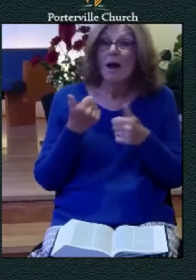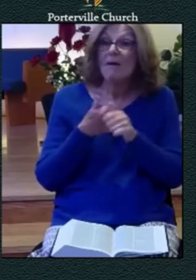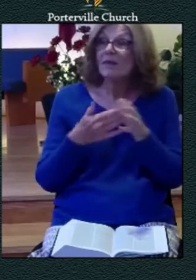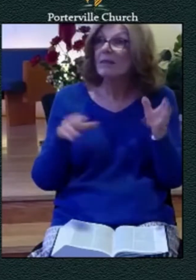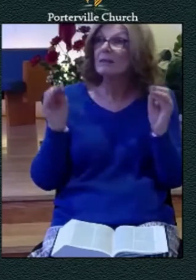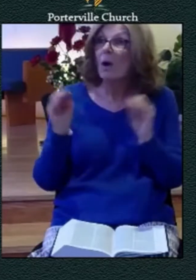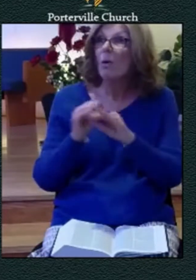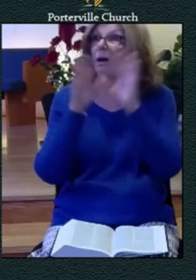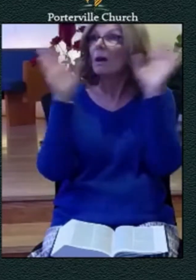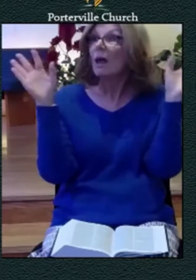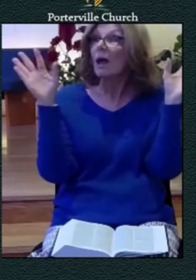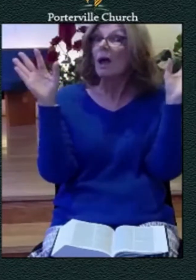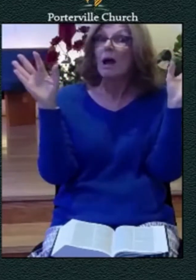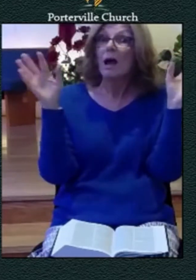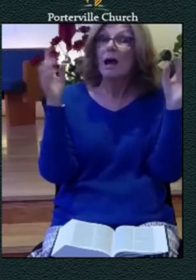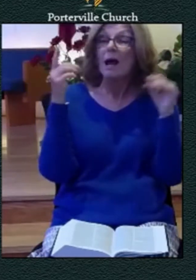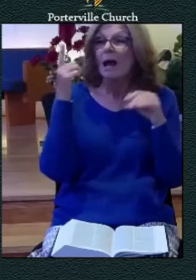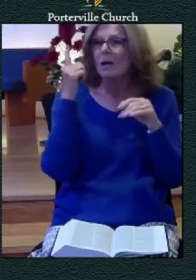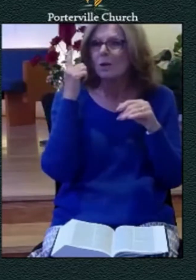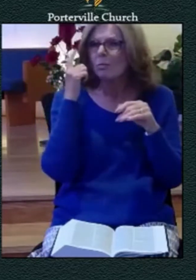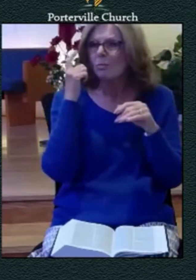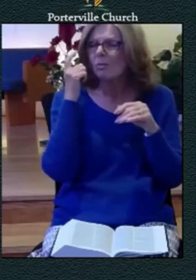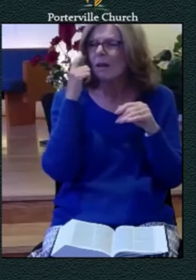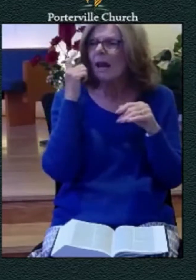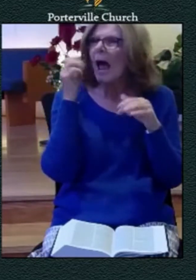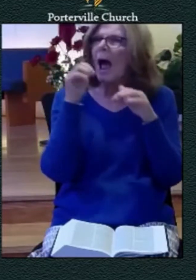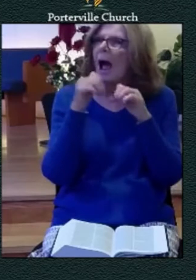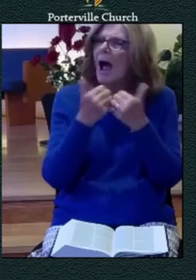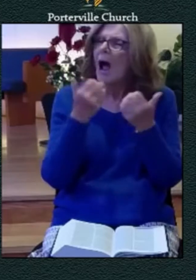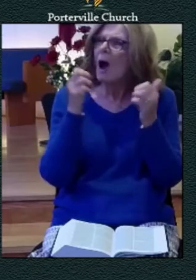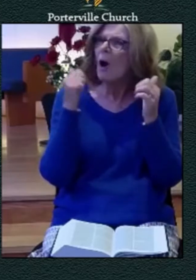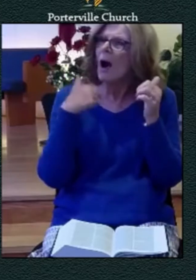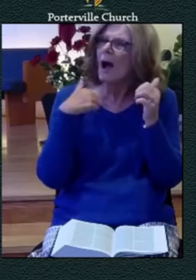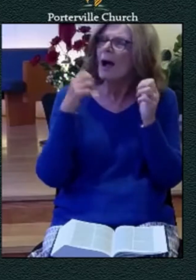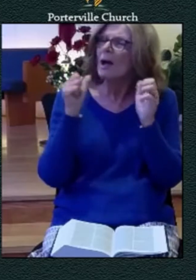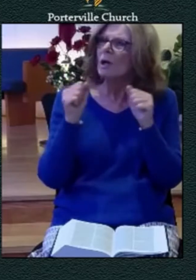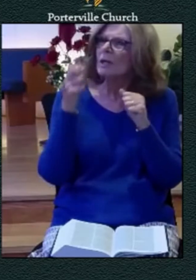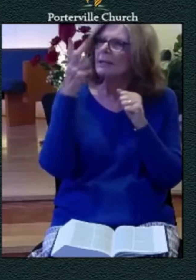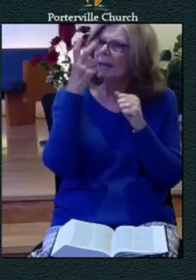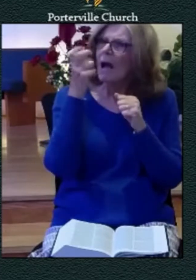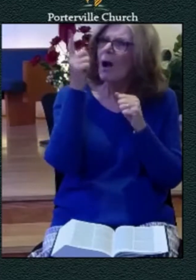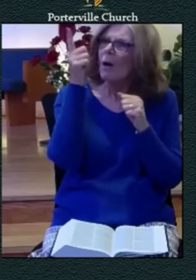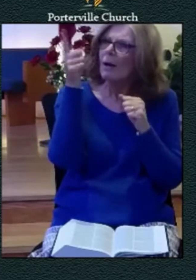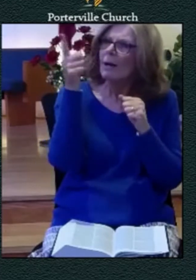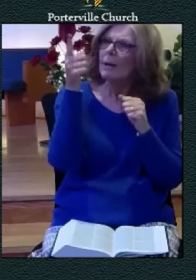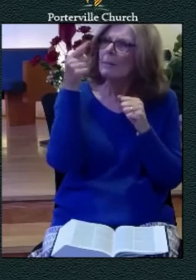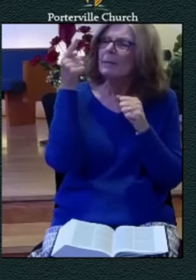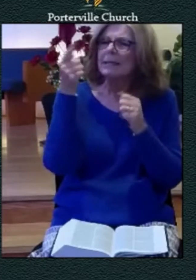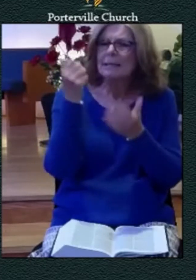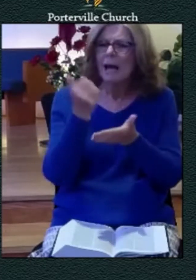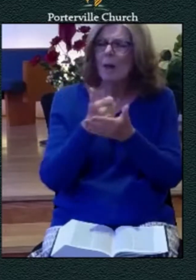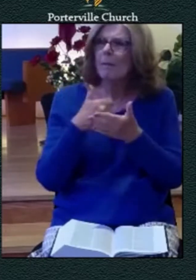you say how could i ever doubt him he is so good he is so present he's helping me in so many ways what a